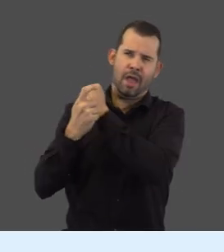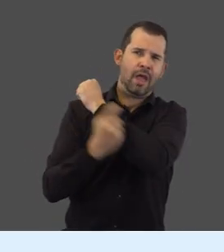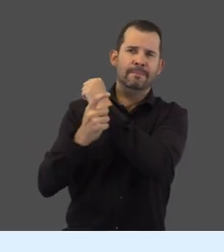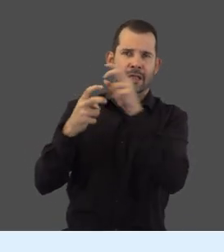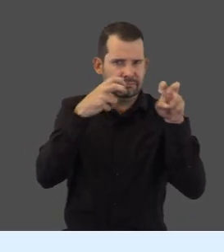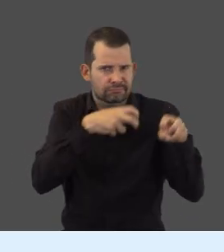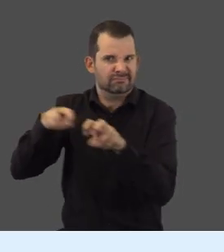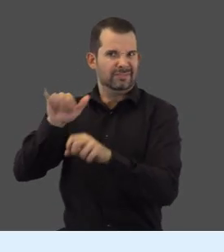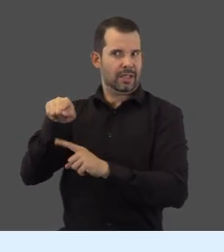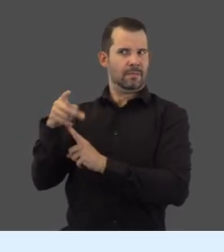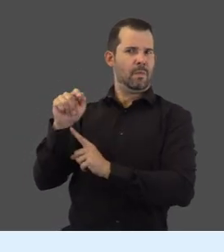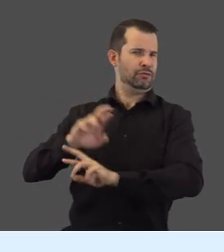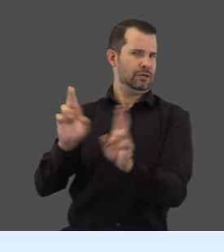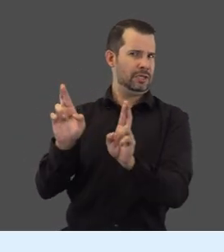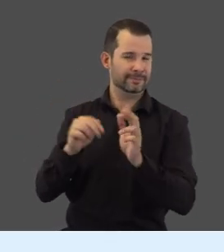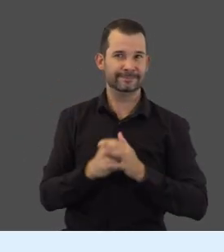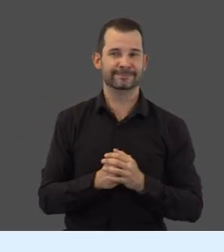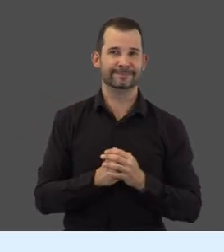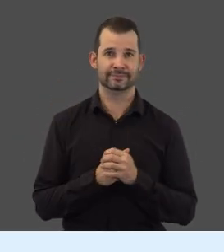transferred into the portal.